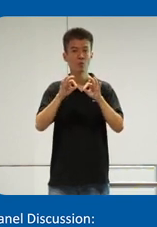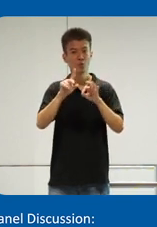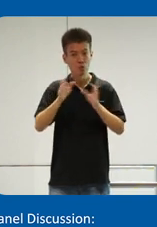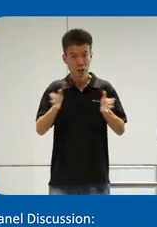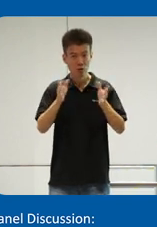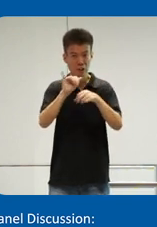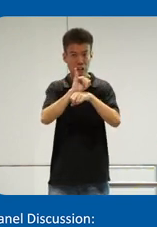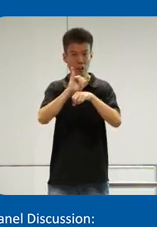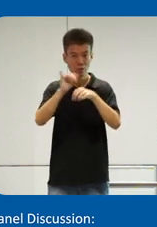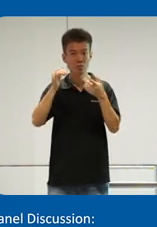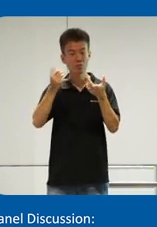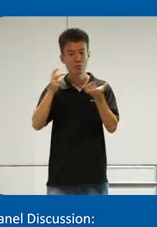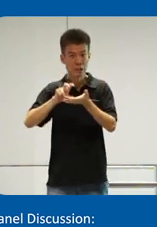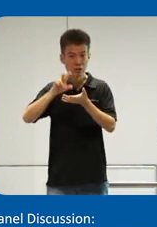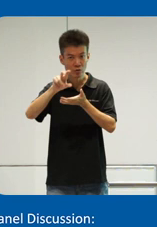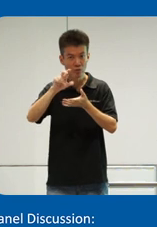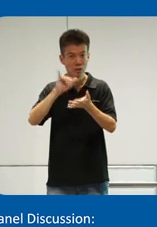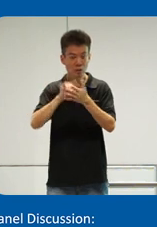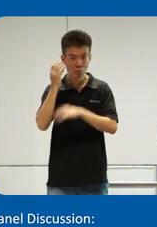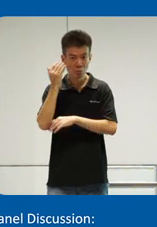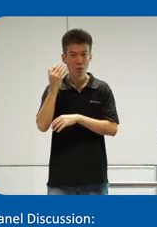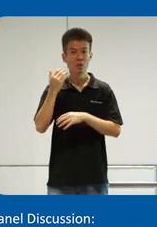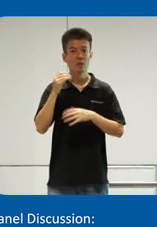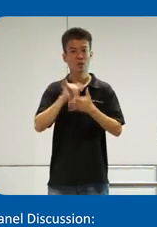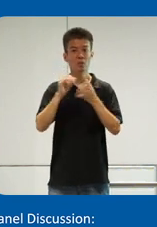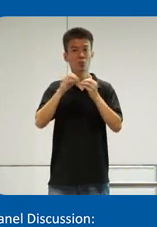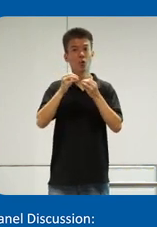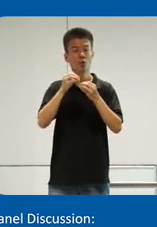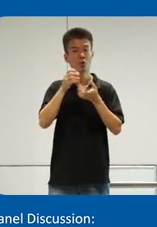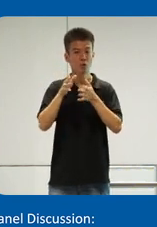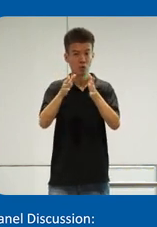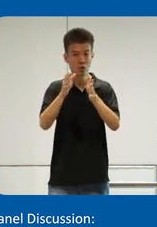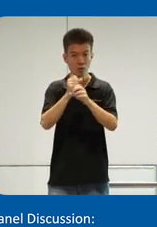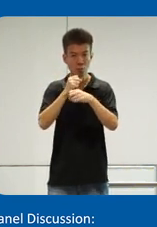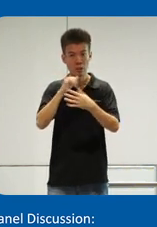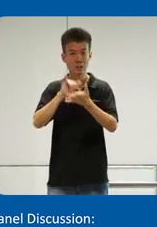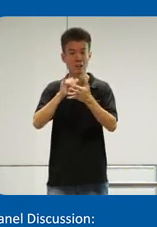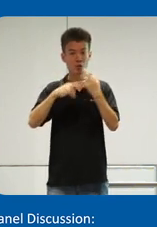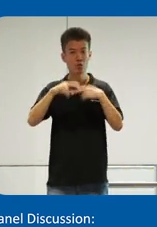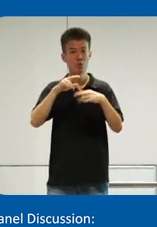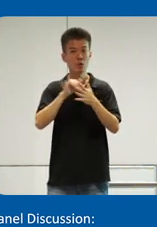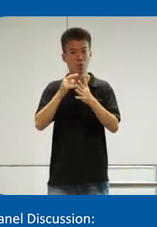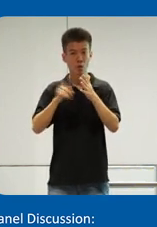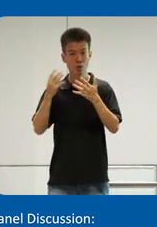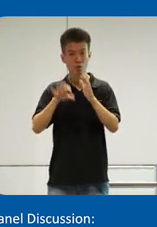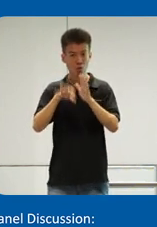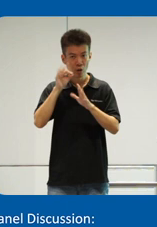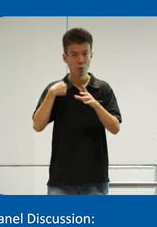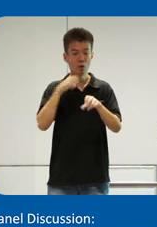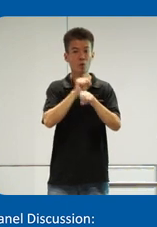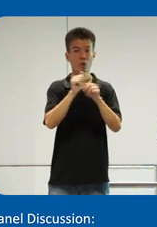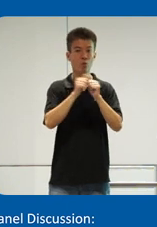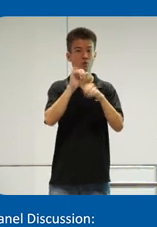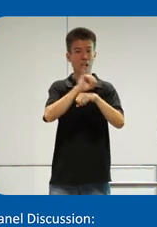industry to begin investing in this, because there's obviously more avenues for them to make a return. And that's what we found when we've worked with